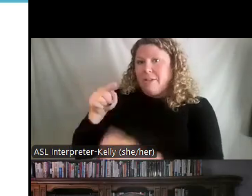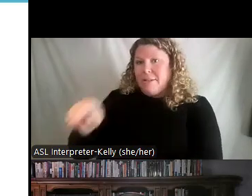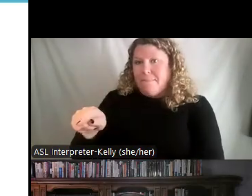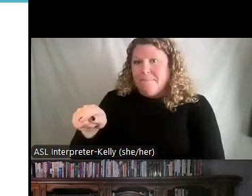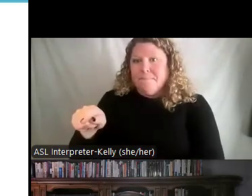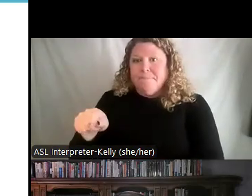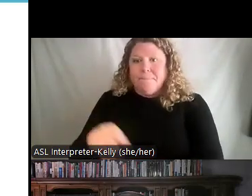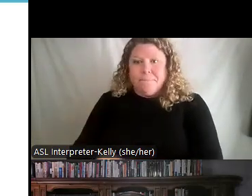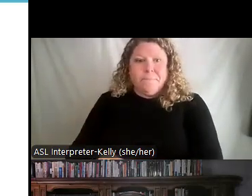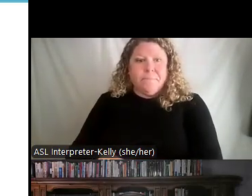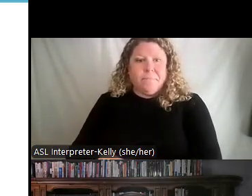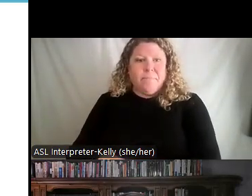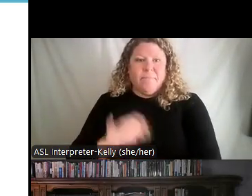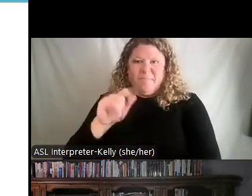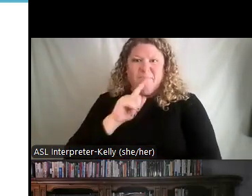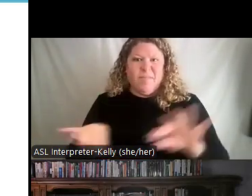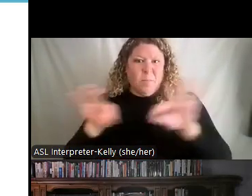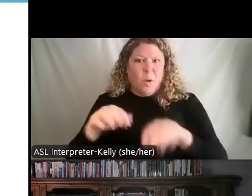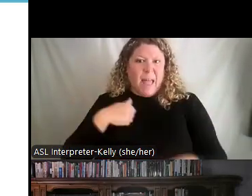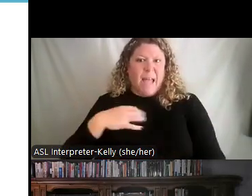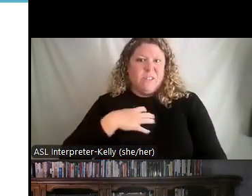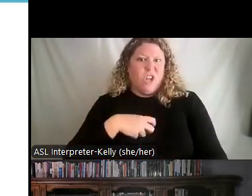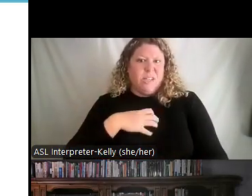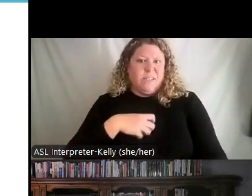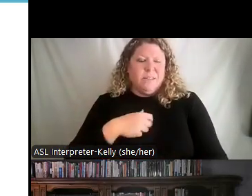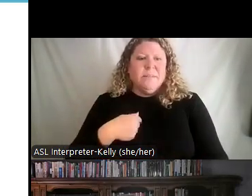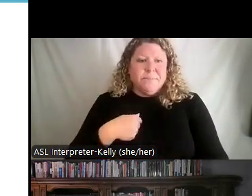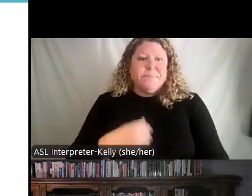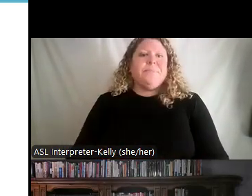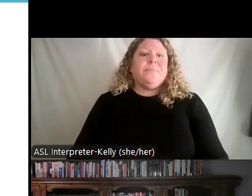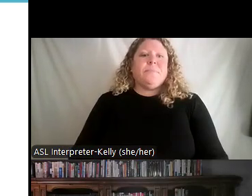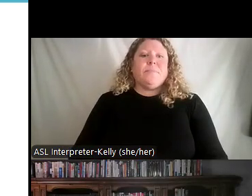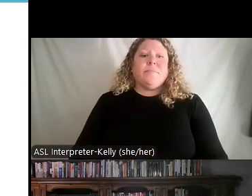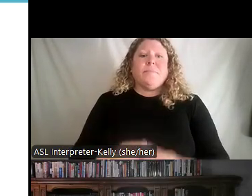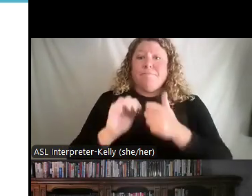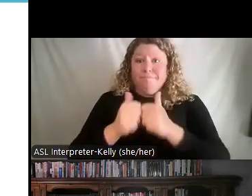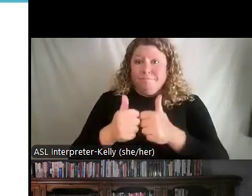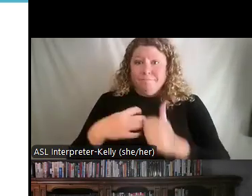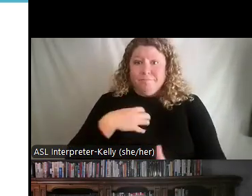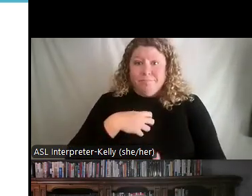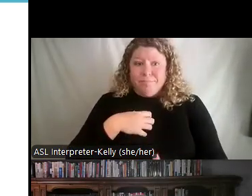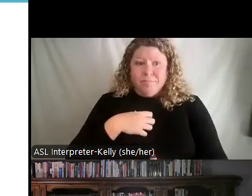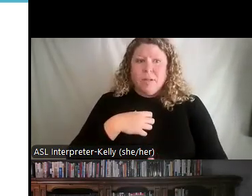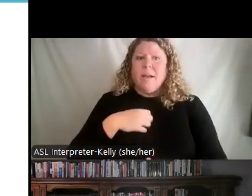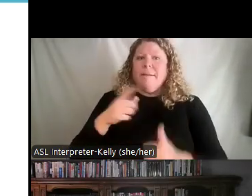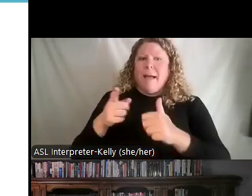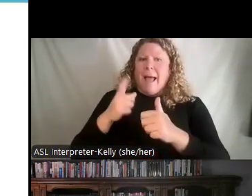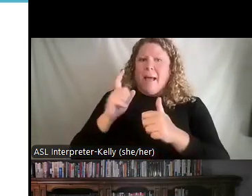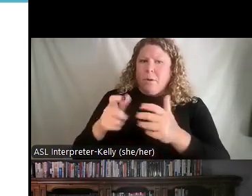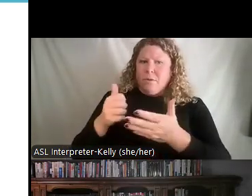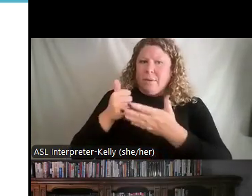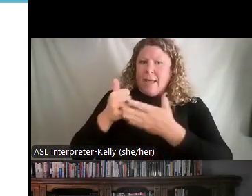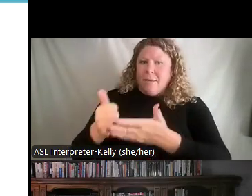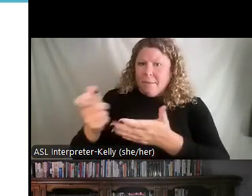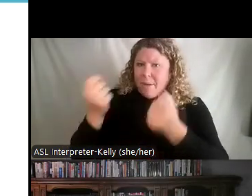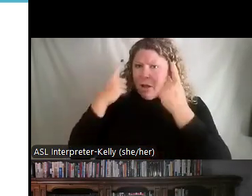that is really critical. So how do we do this? Well, for step one, we want to help them understand the Hoshinkanry,